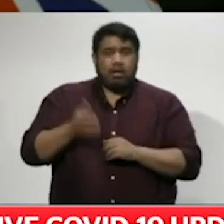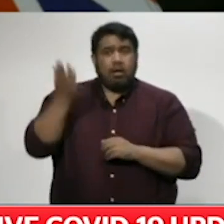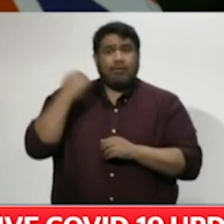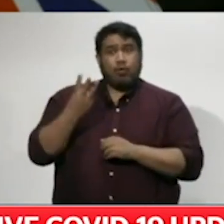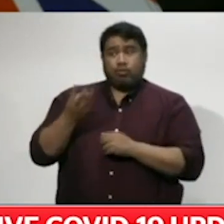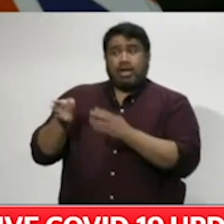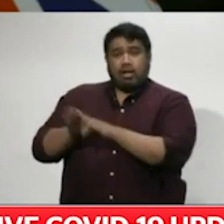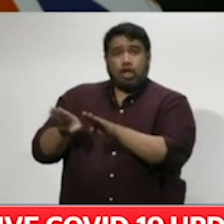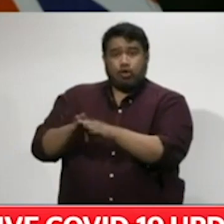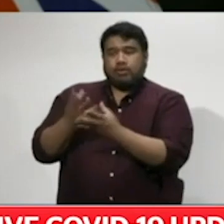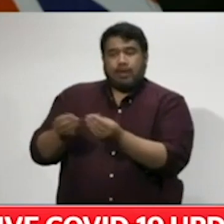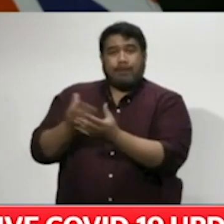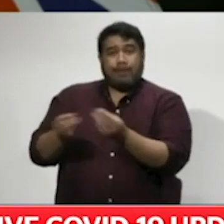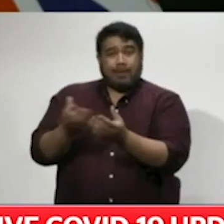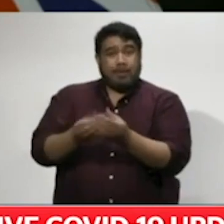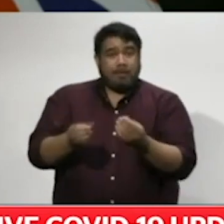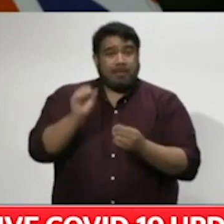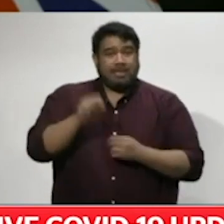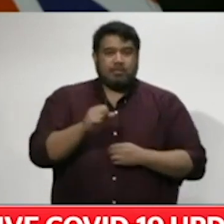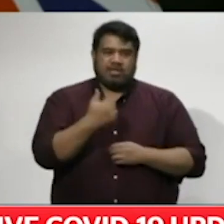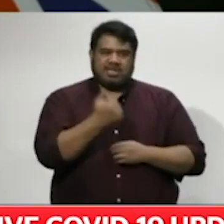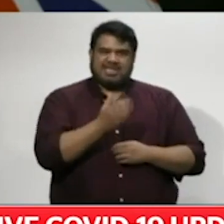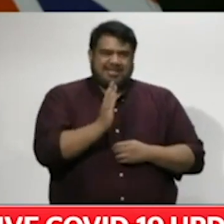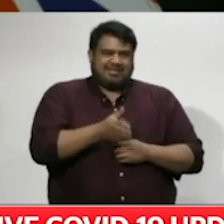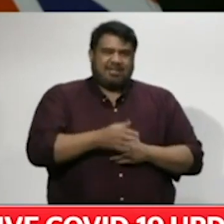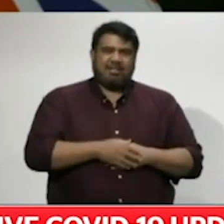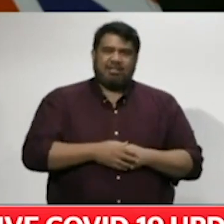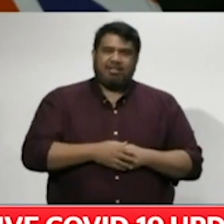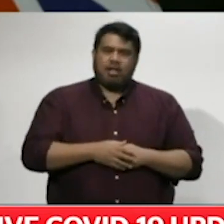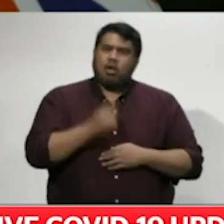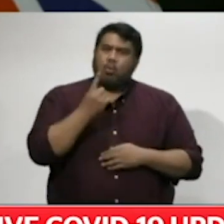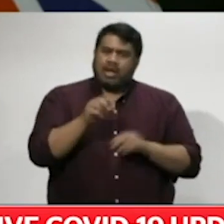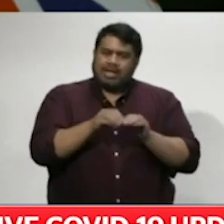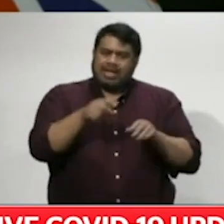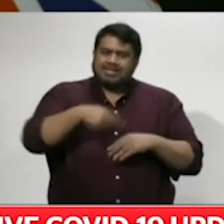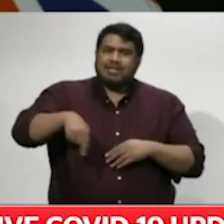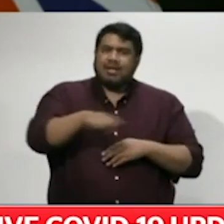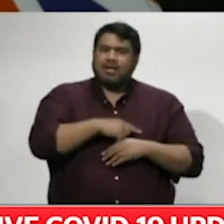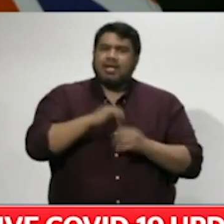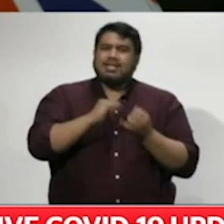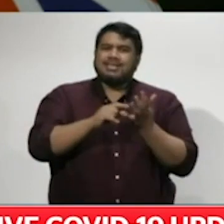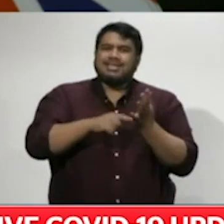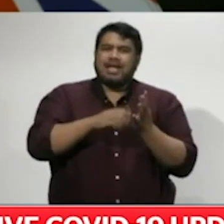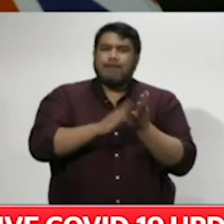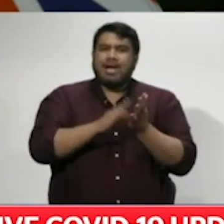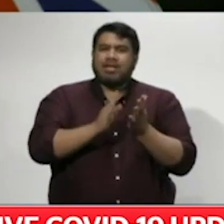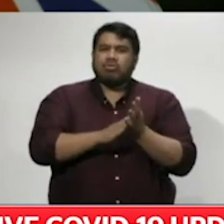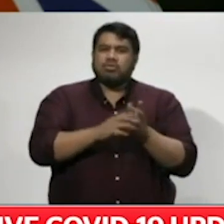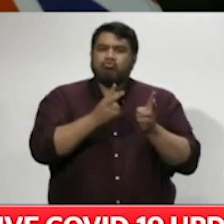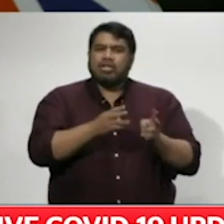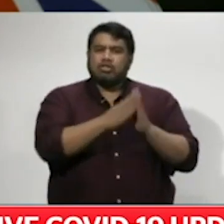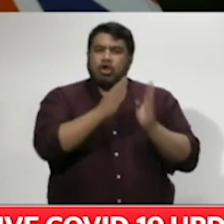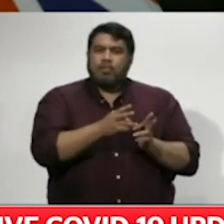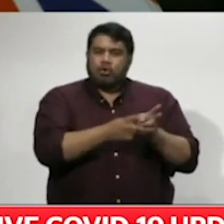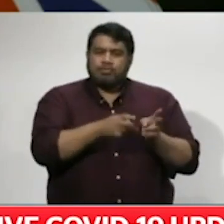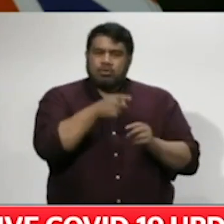as I've previously reported. One existing cluster, this is the St Margaret's Hospital and Rest Home has today had five new cases